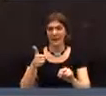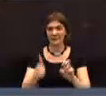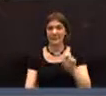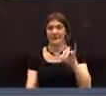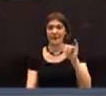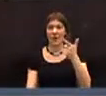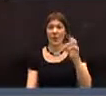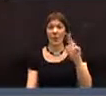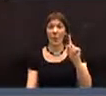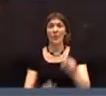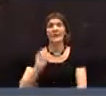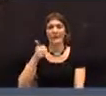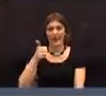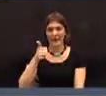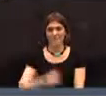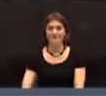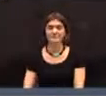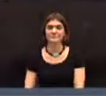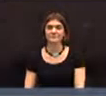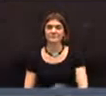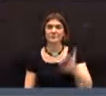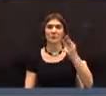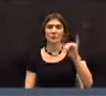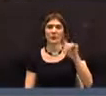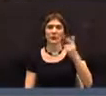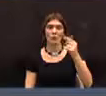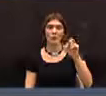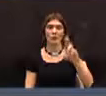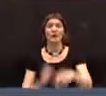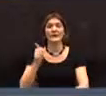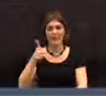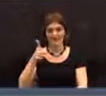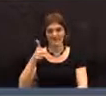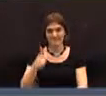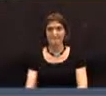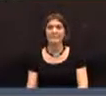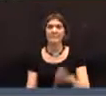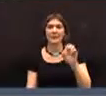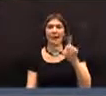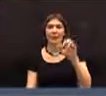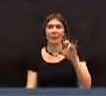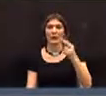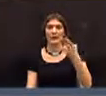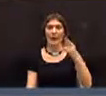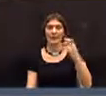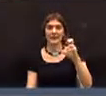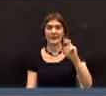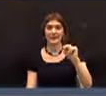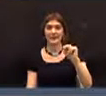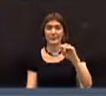Eli Gould. Yay. Julia Grover. Yay. Elwyn Hamilton.